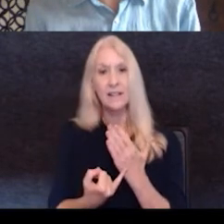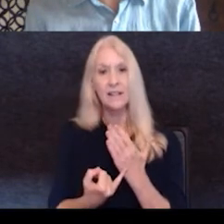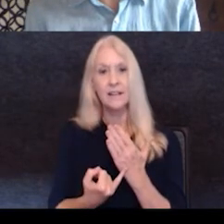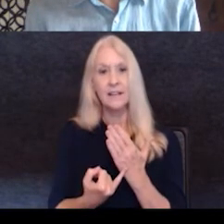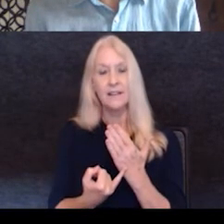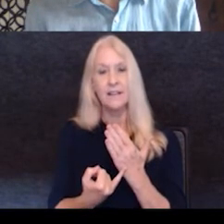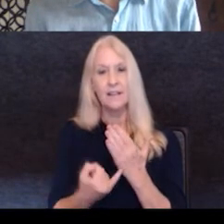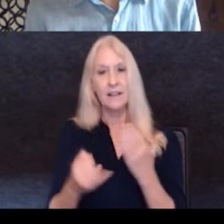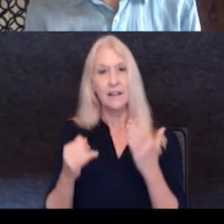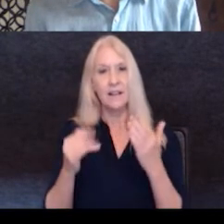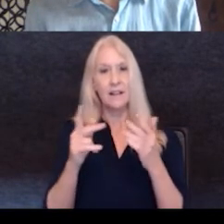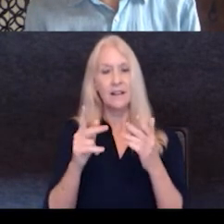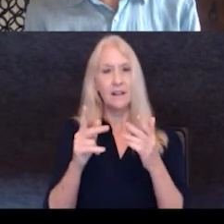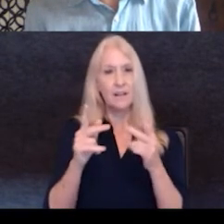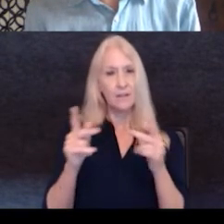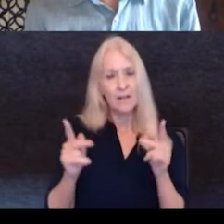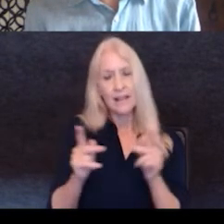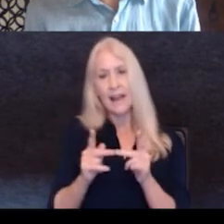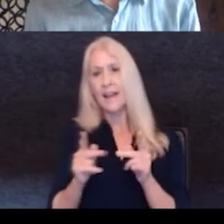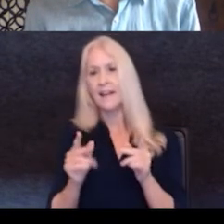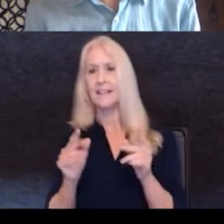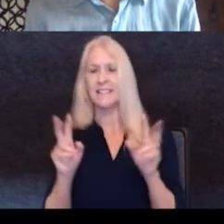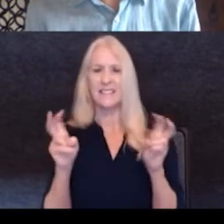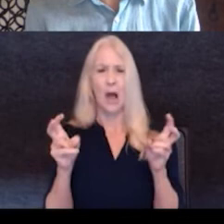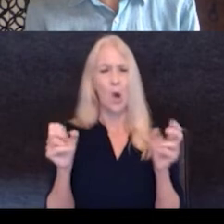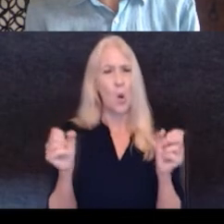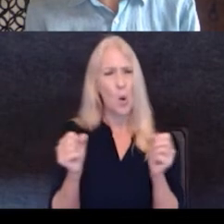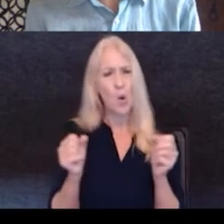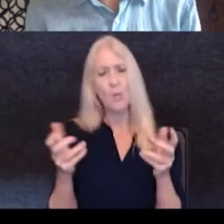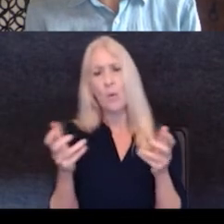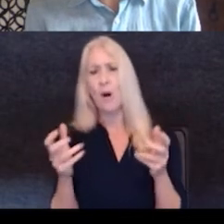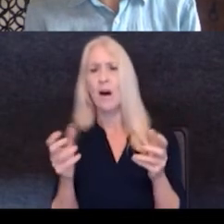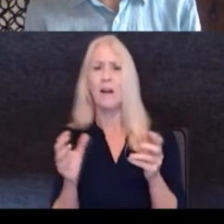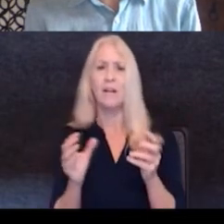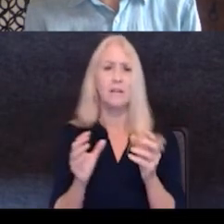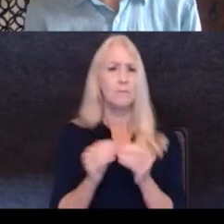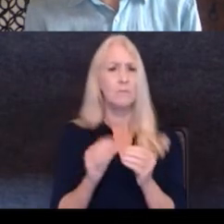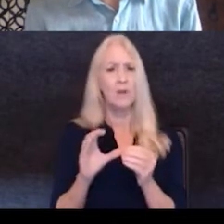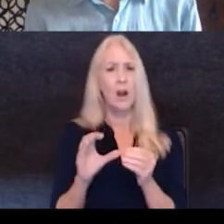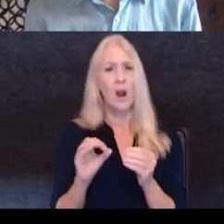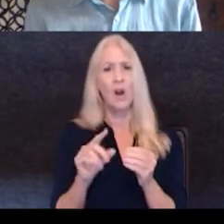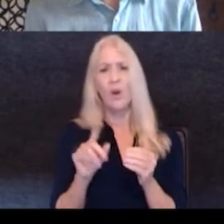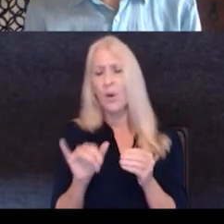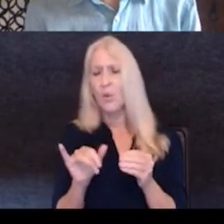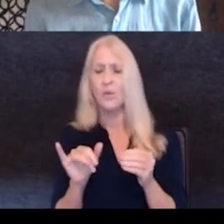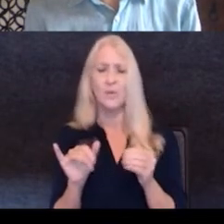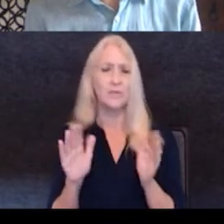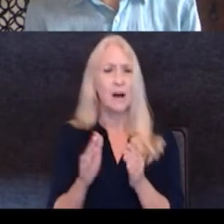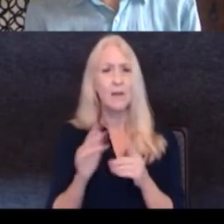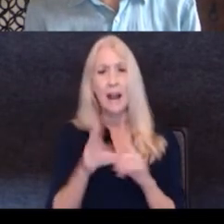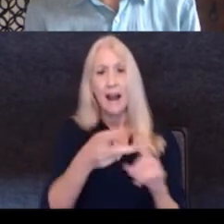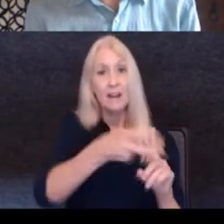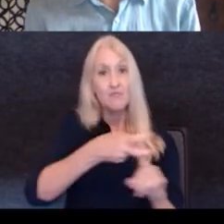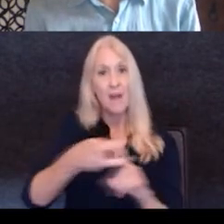very cold. So we needed to make the space more cozy, more small, but also to attract people's attention. So how do we sort of like pop